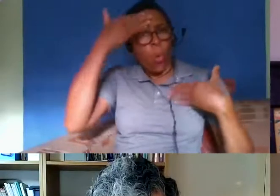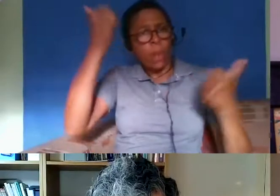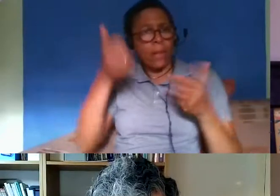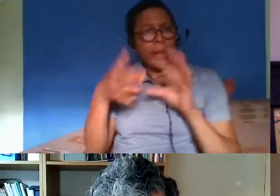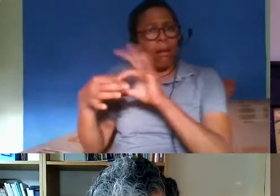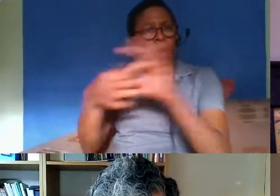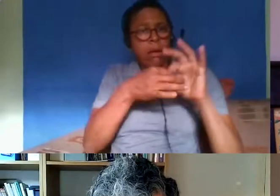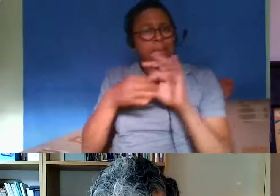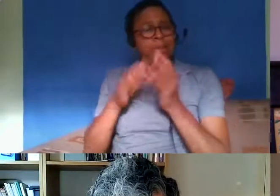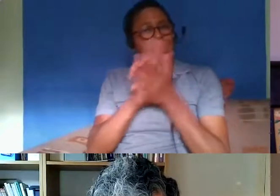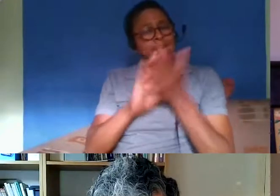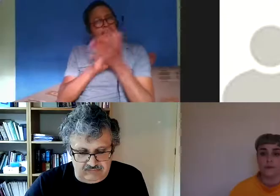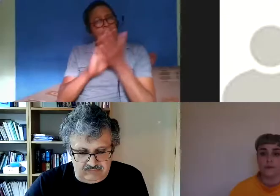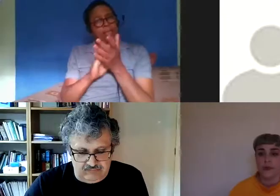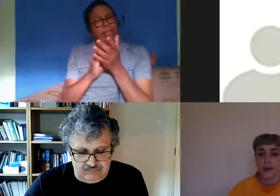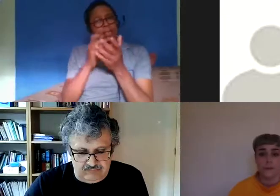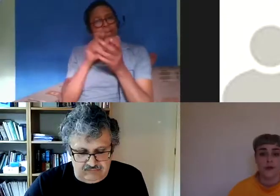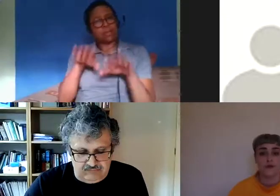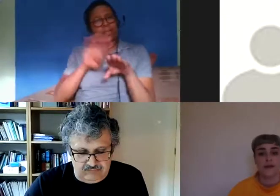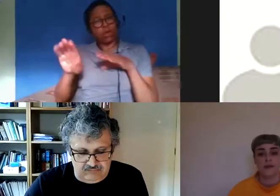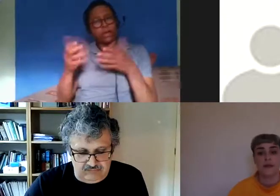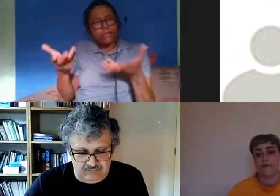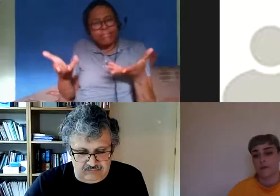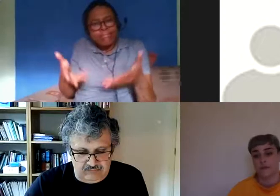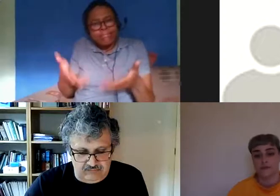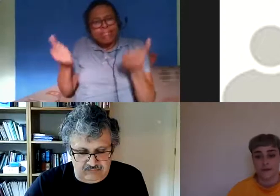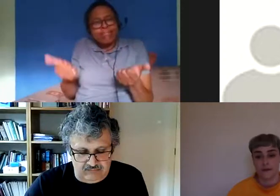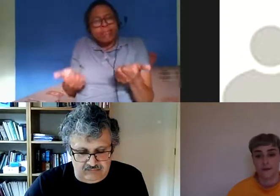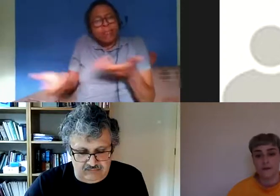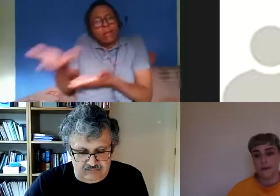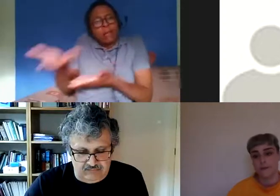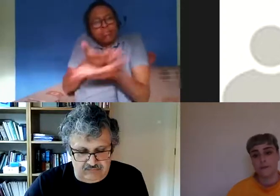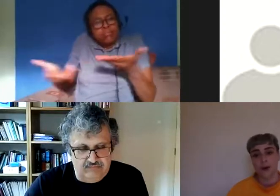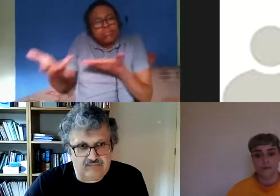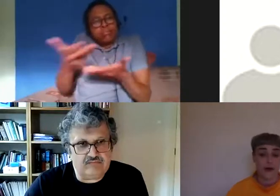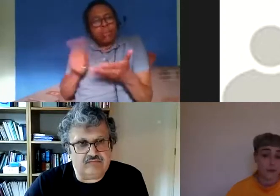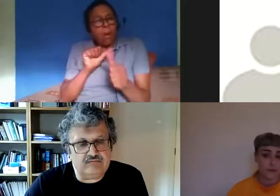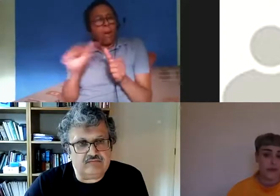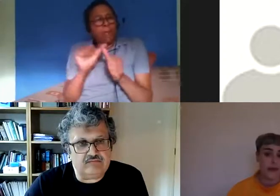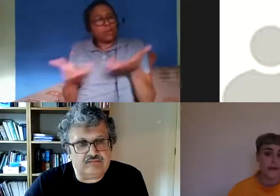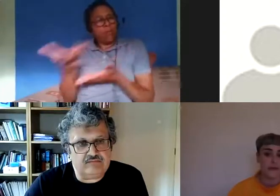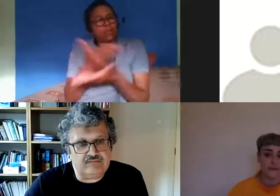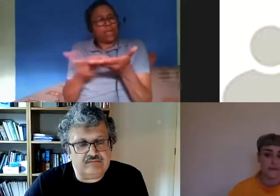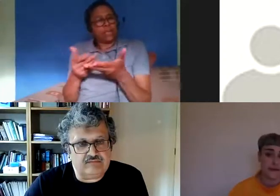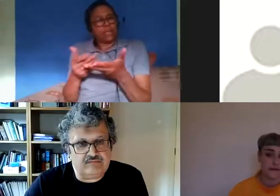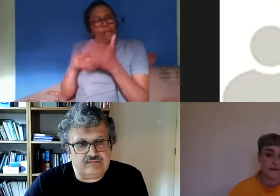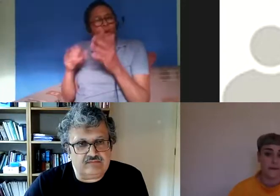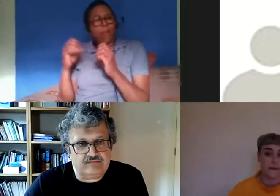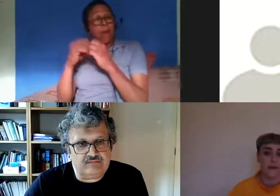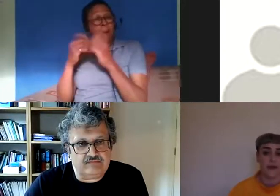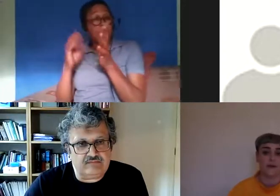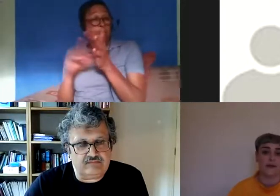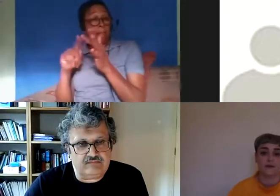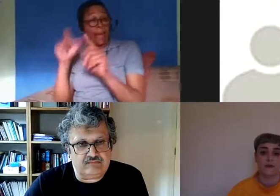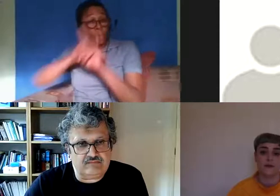foundation facilitate better conversations between the black and minority ethnic led voluntary sector and the department of health nhs england and